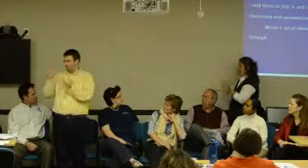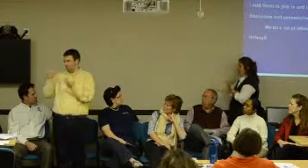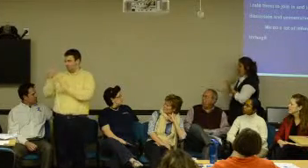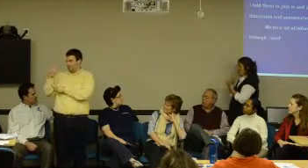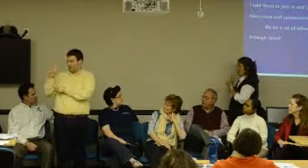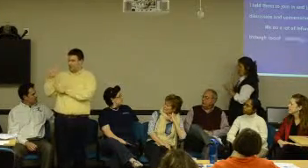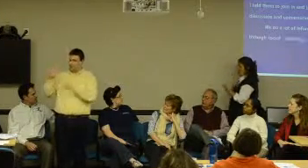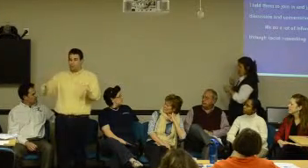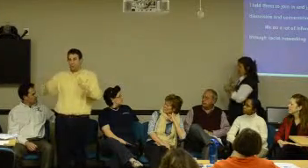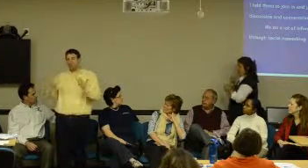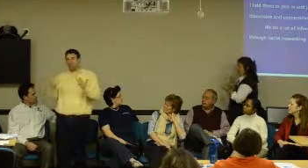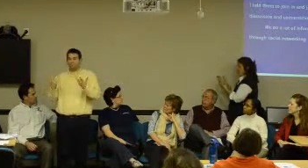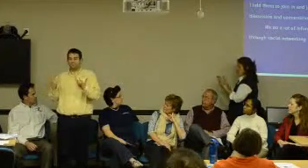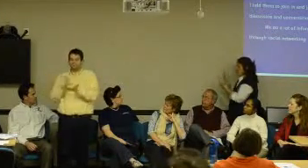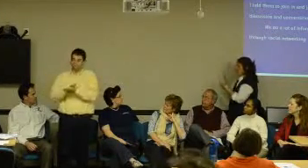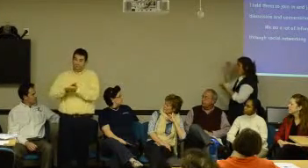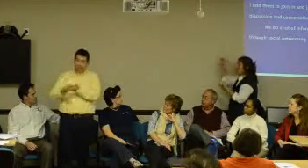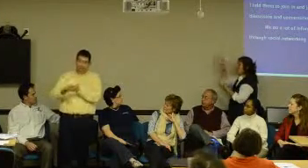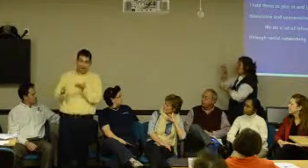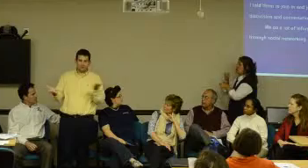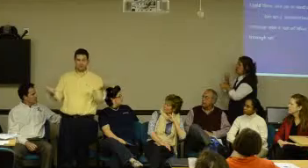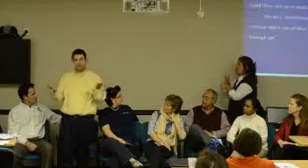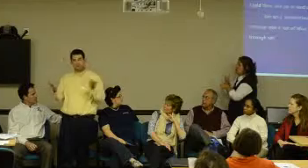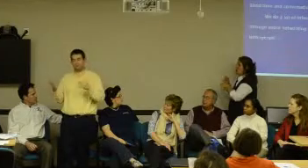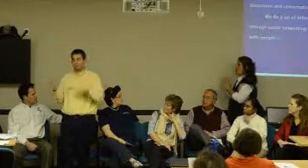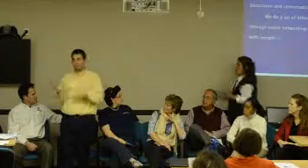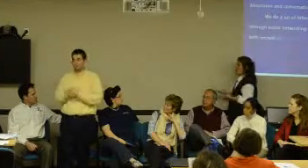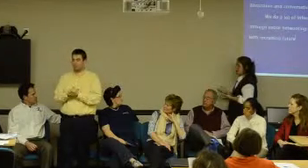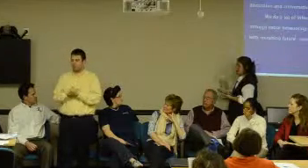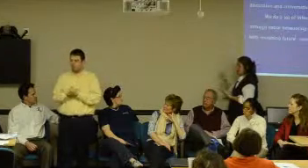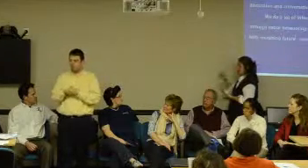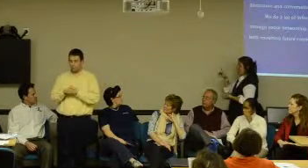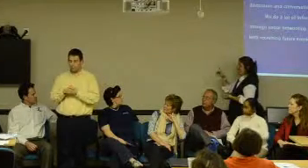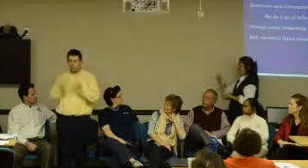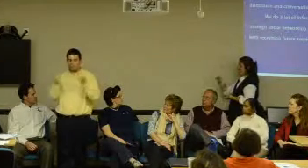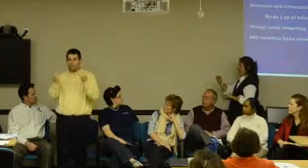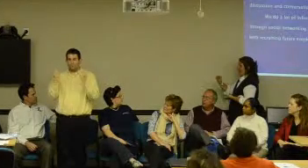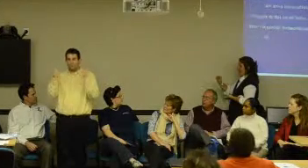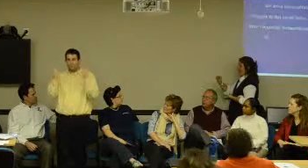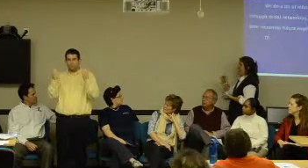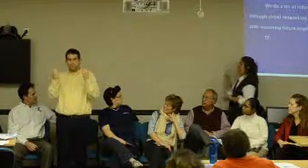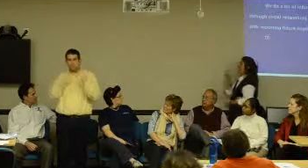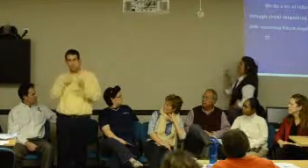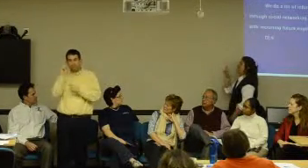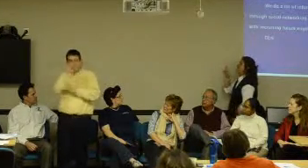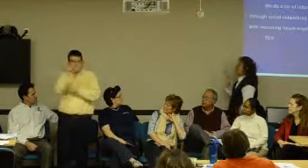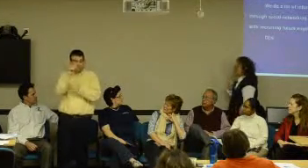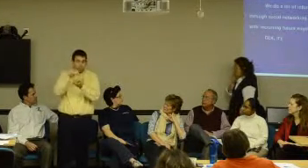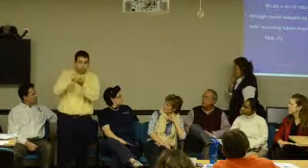recruiting future employees. So, you know, the DLA is just, it's really cool.